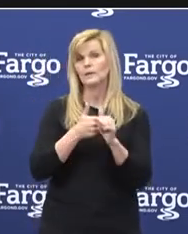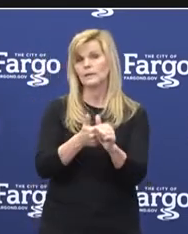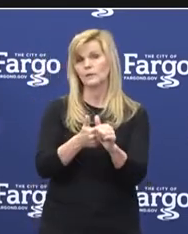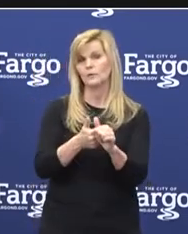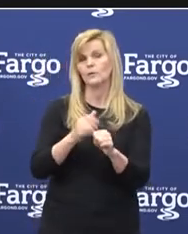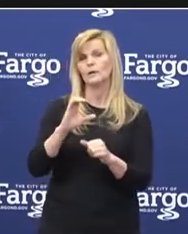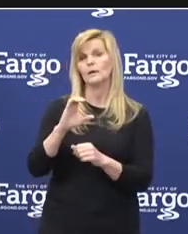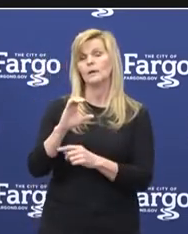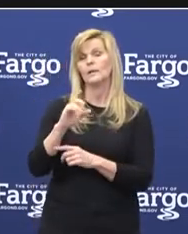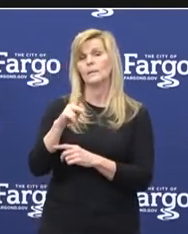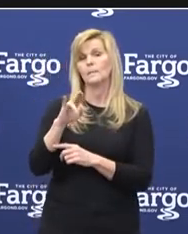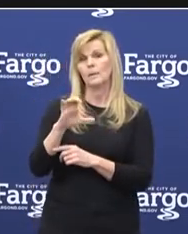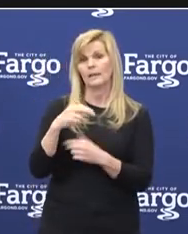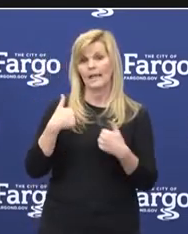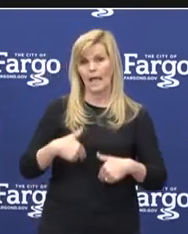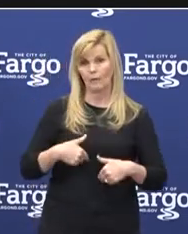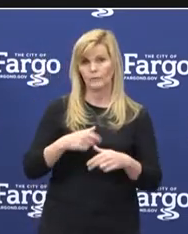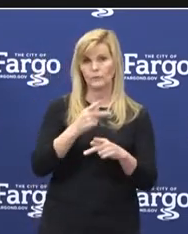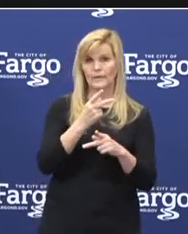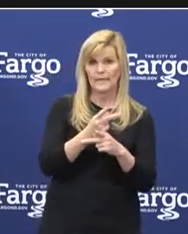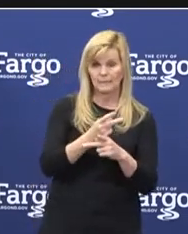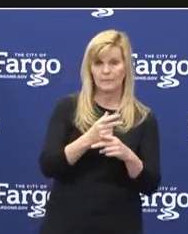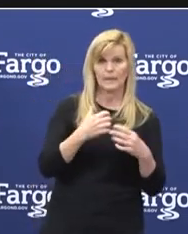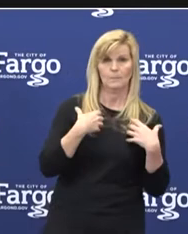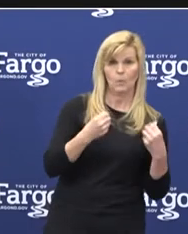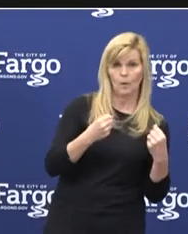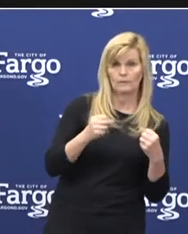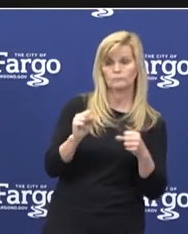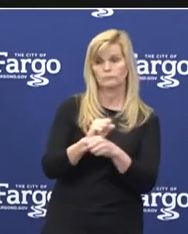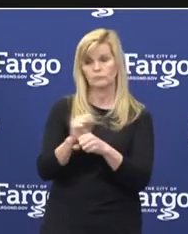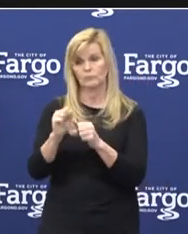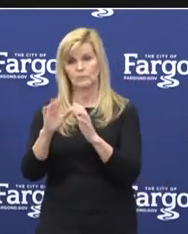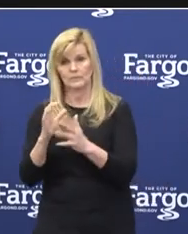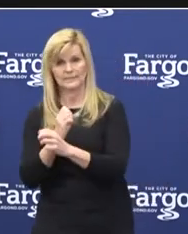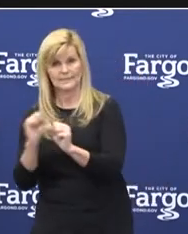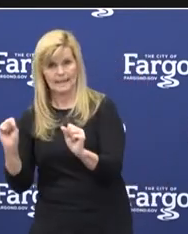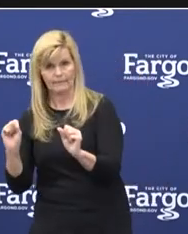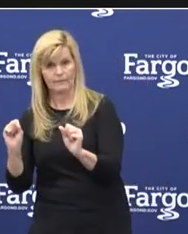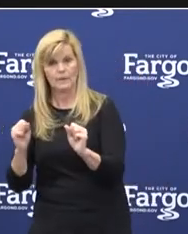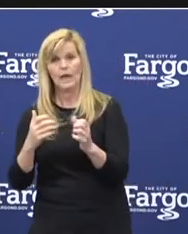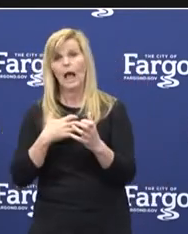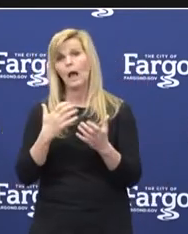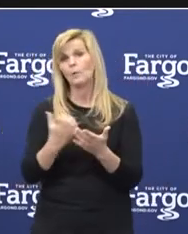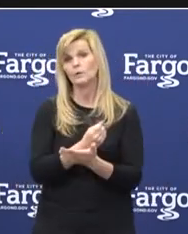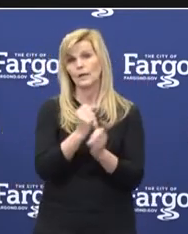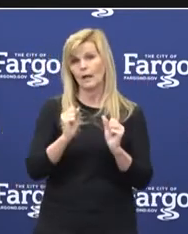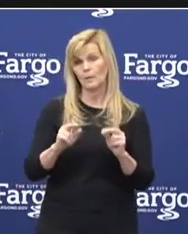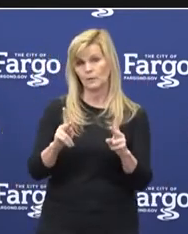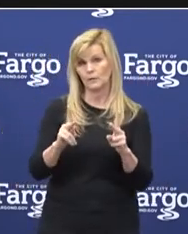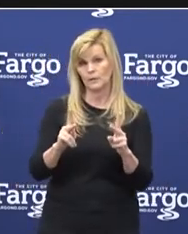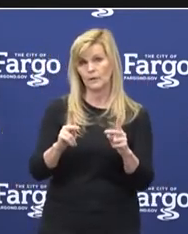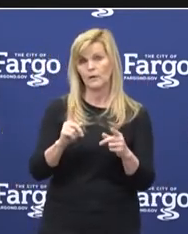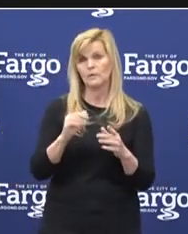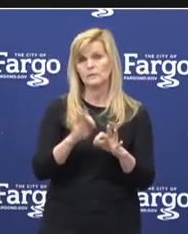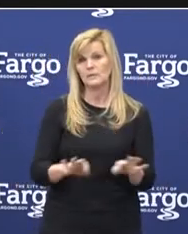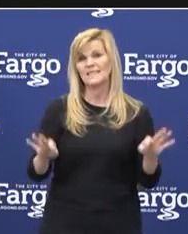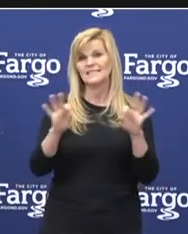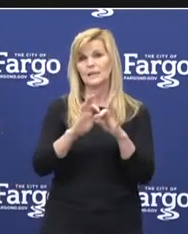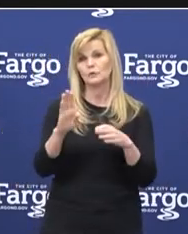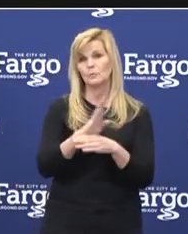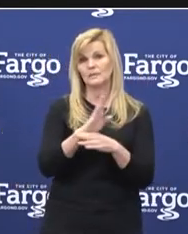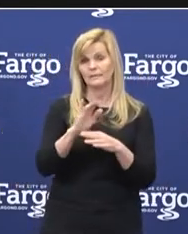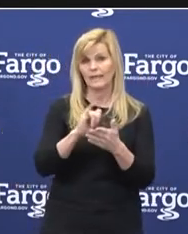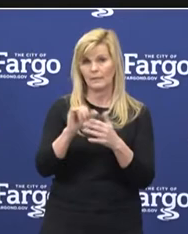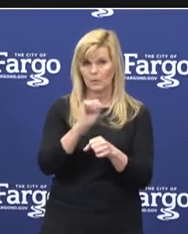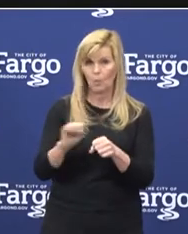guidance to keep employees and customers safe. I would like to take this opportunity to acknowledge some of the essential businesses who have been